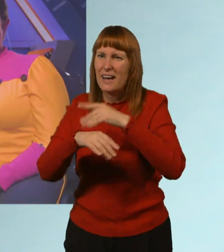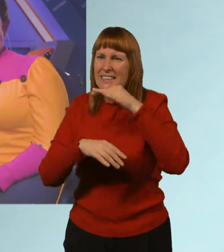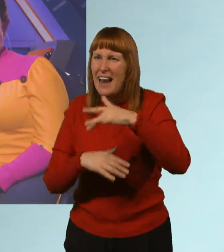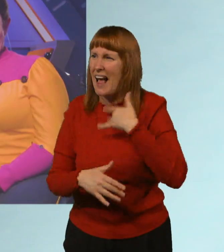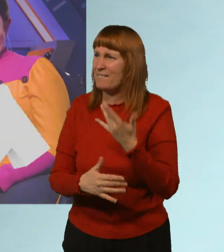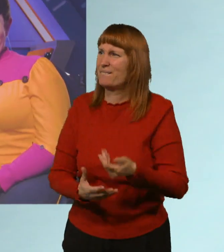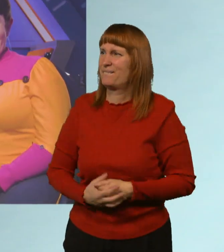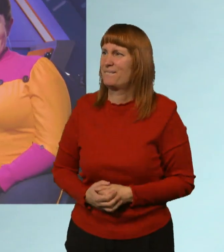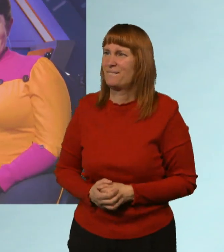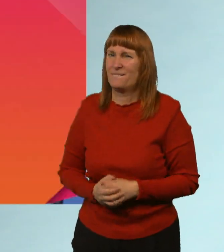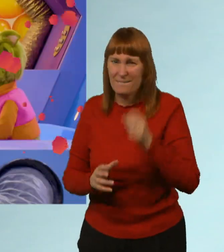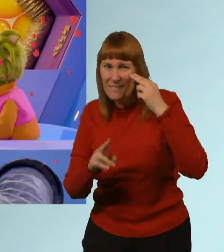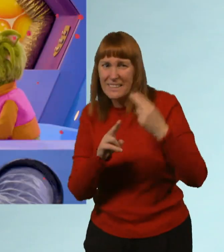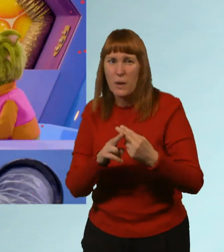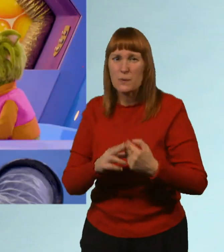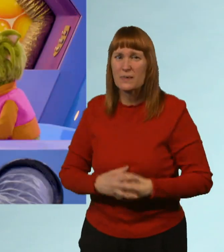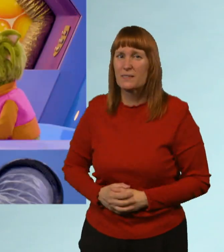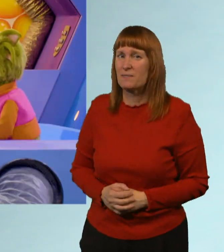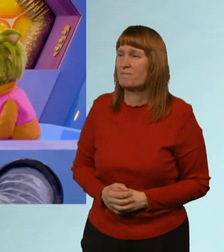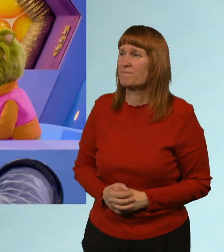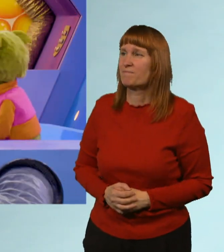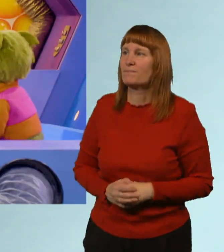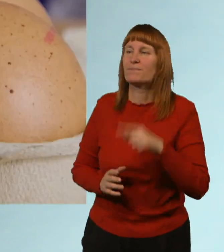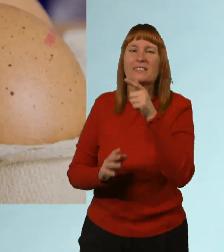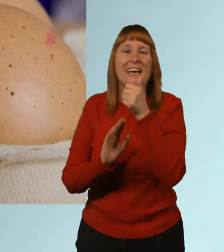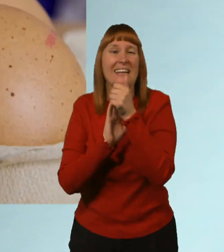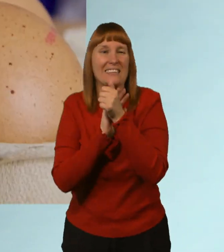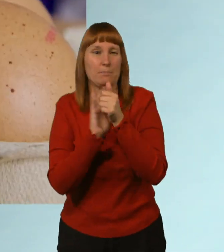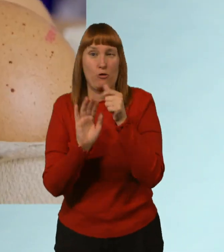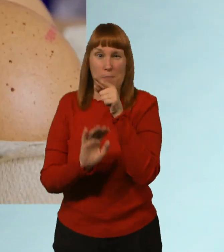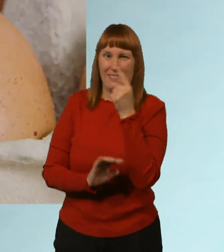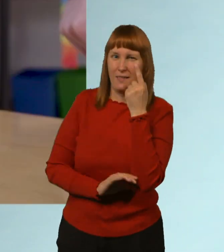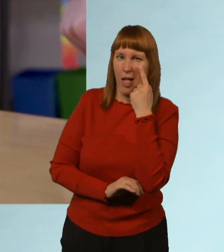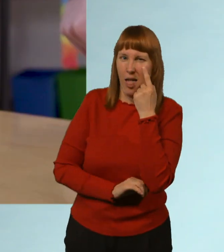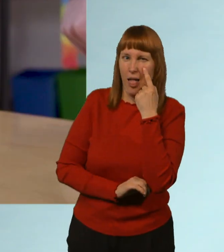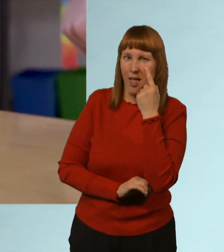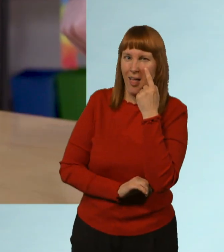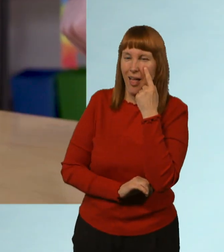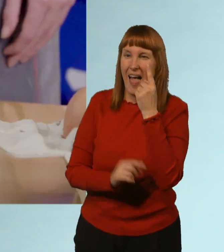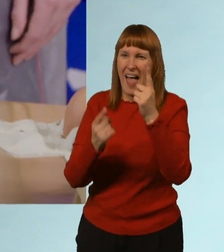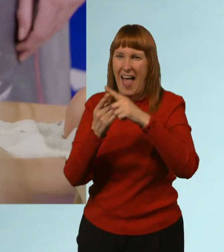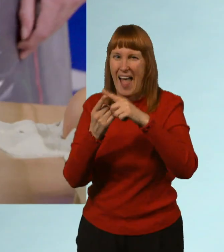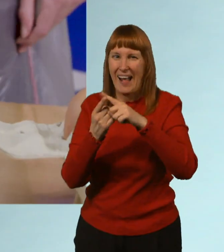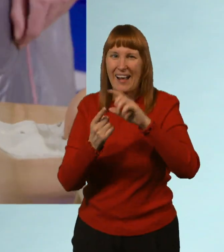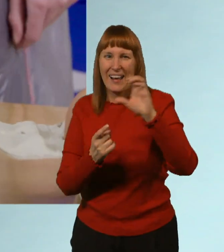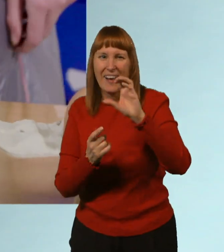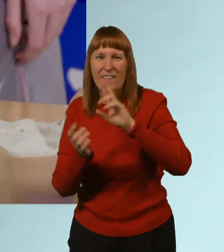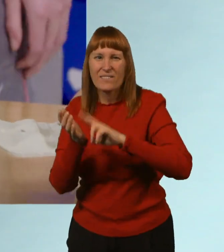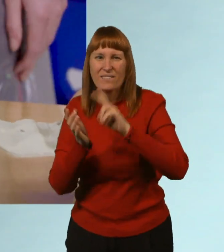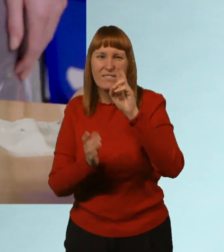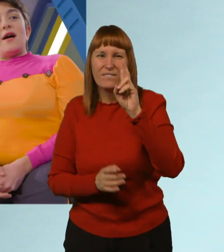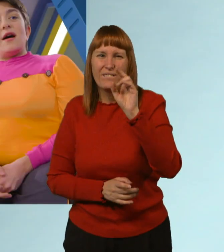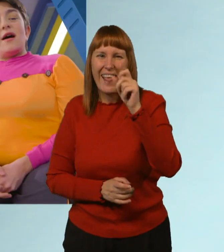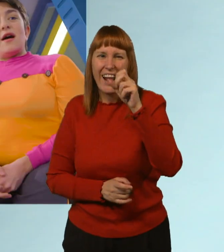Let's find out. This experiment needs eggs, vinegar, and a large clear